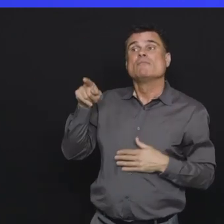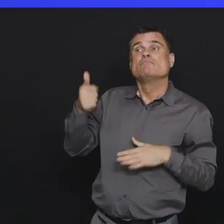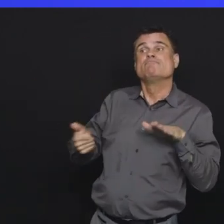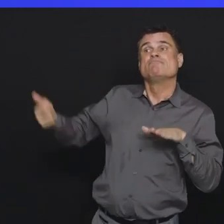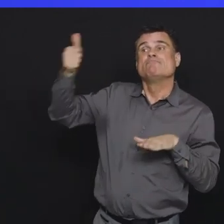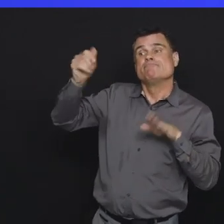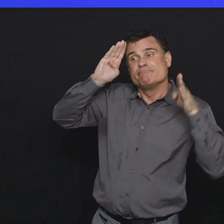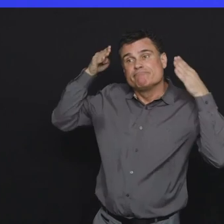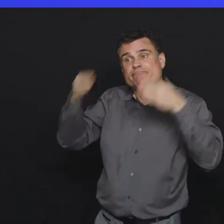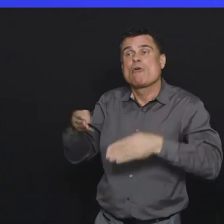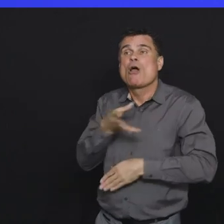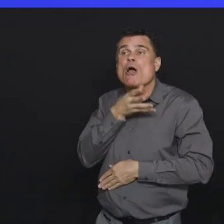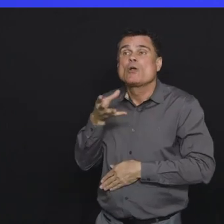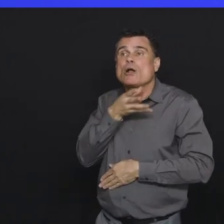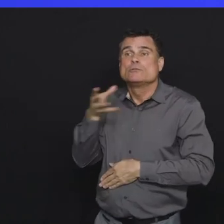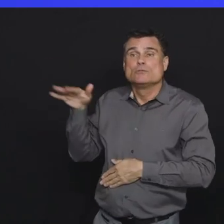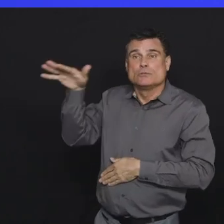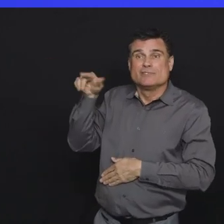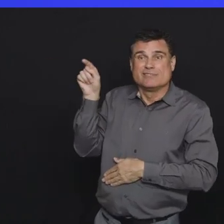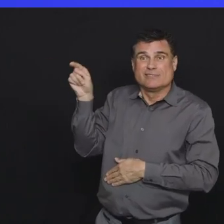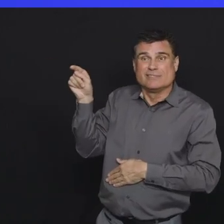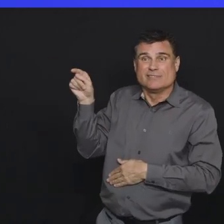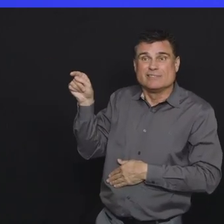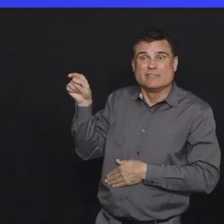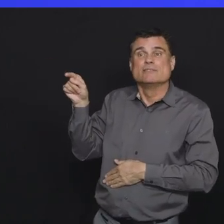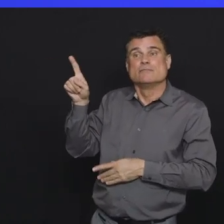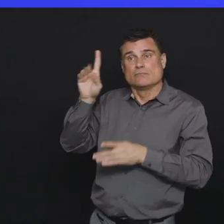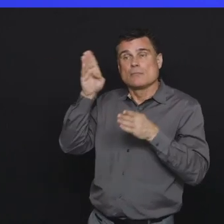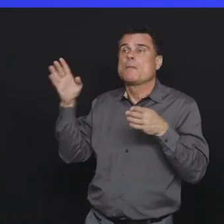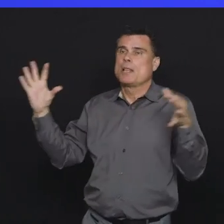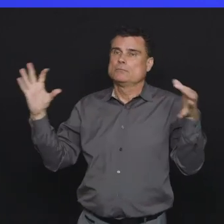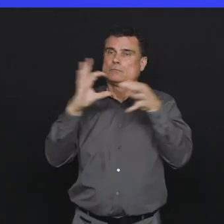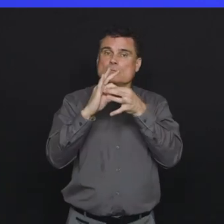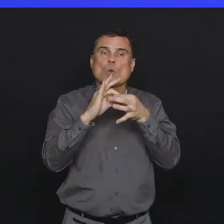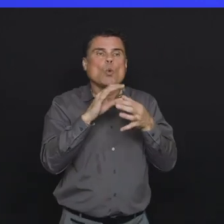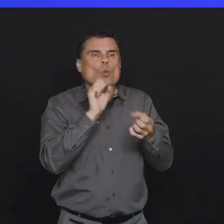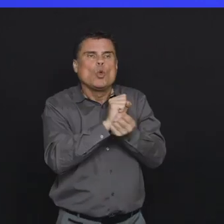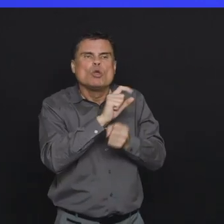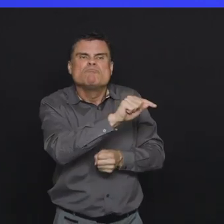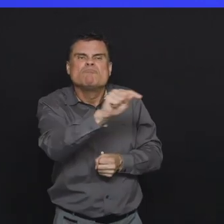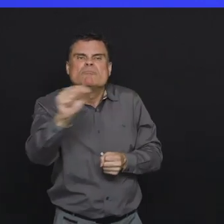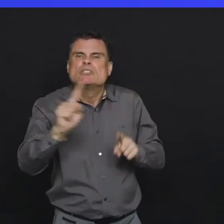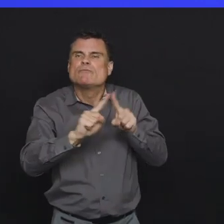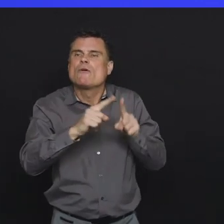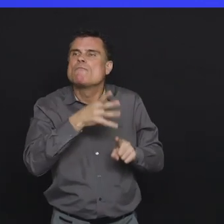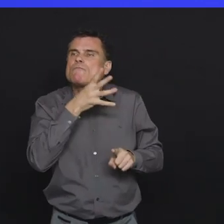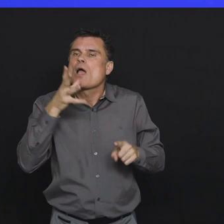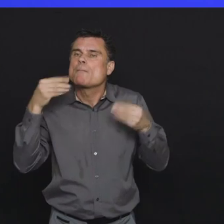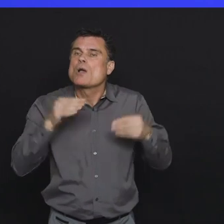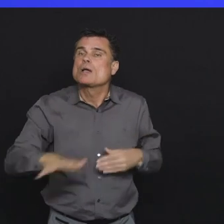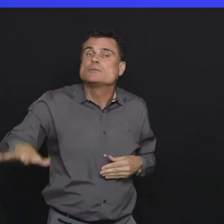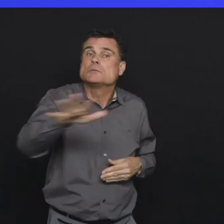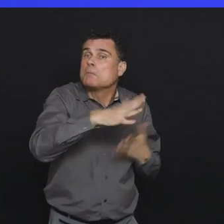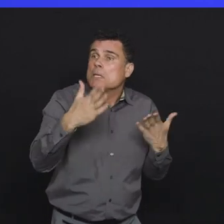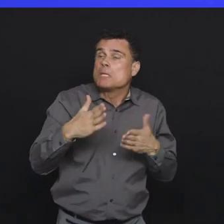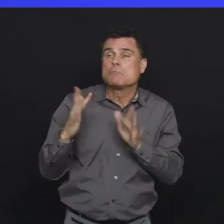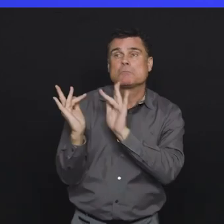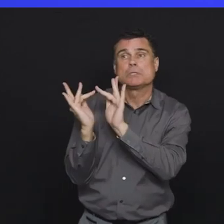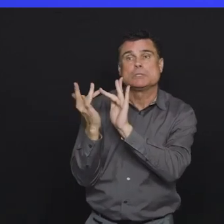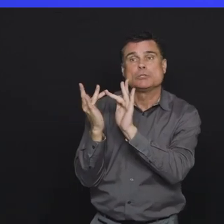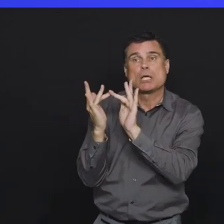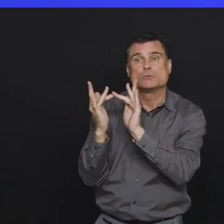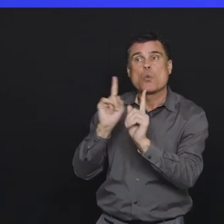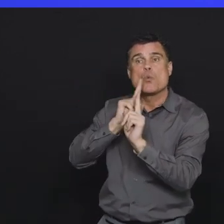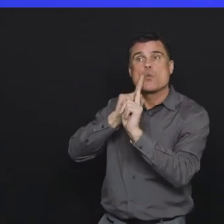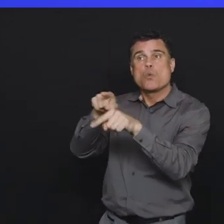recognize, though, that the Ministry of Agriculture is working with the BC Association of Farmers Markets to make sure that we can have online